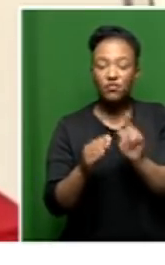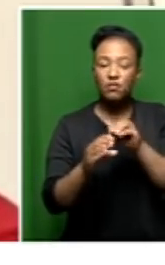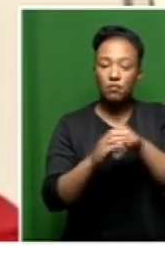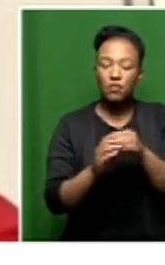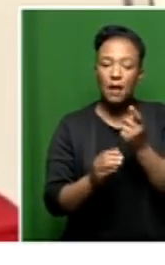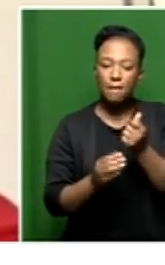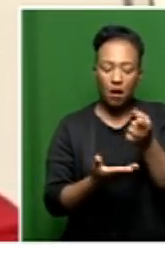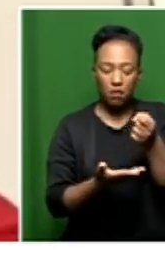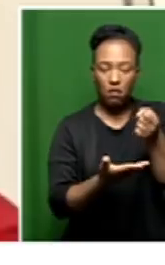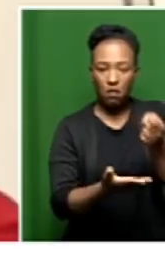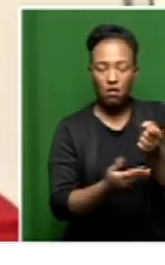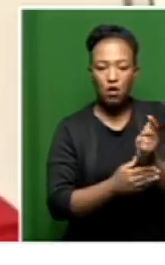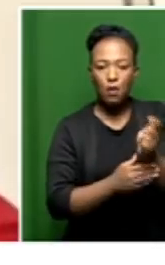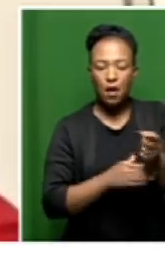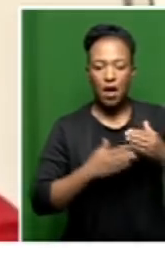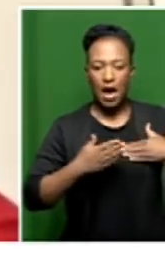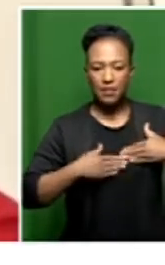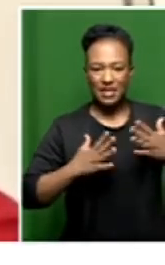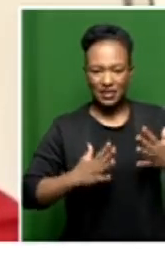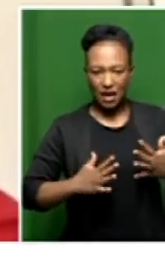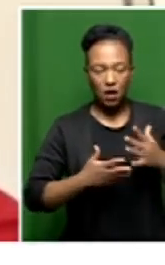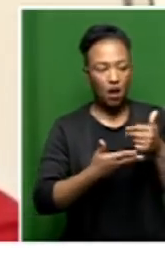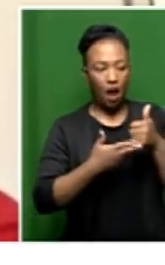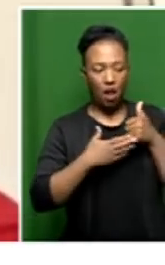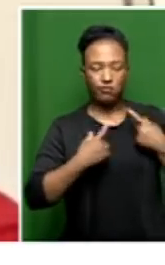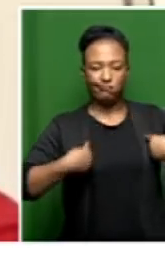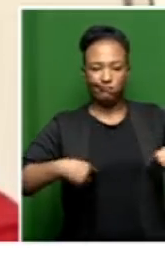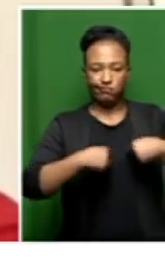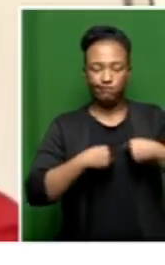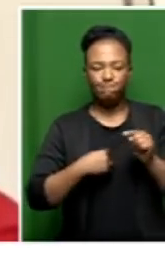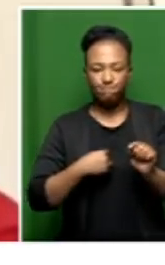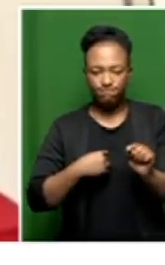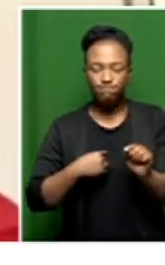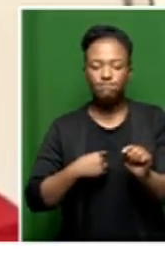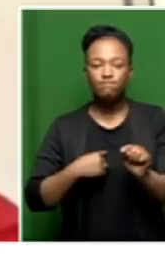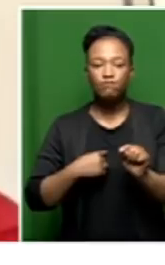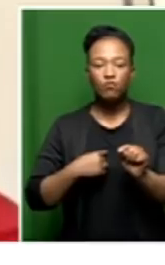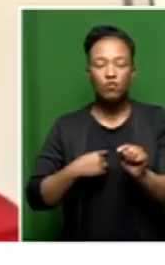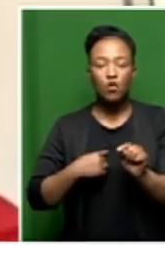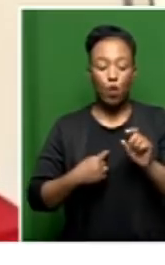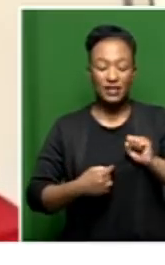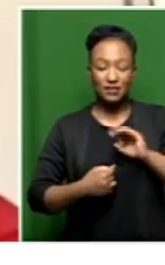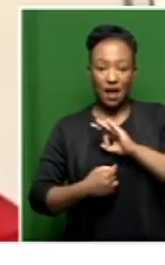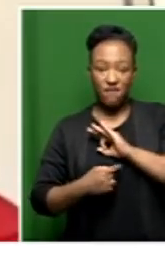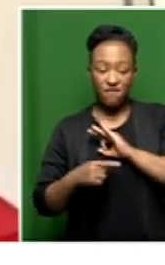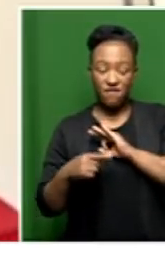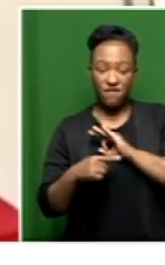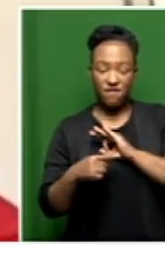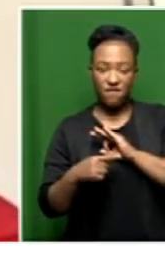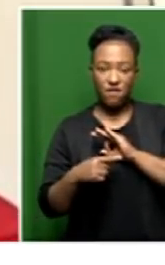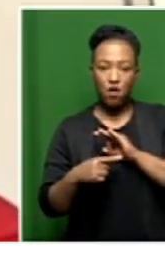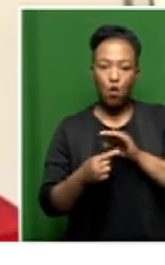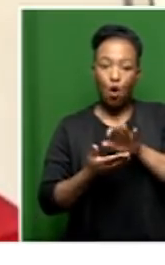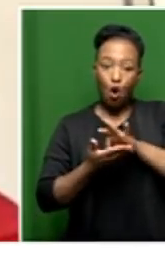of the money is to pay the administrator to help us to ensure that those employees that have been